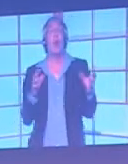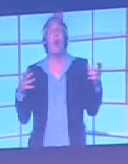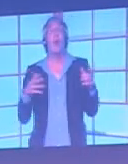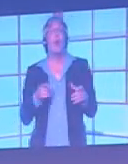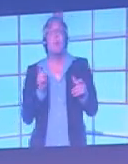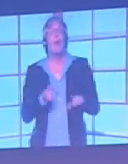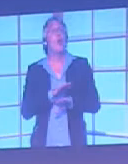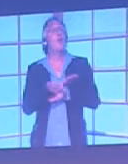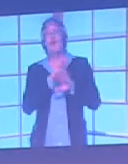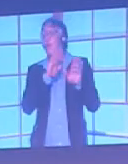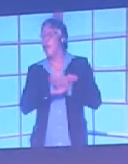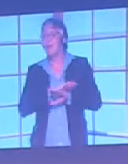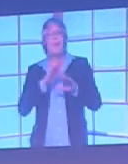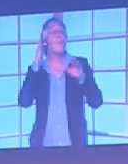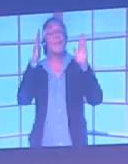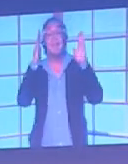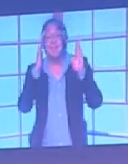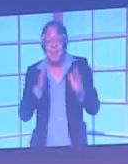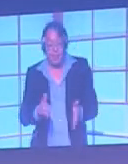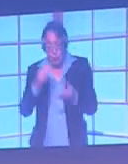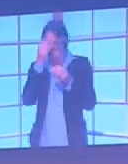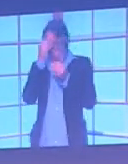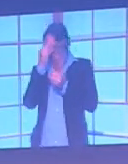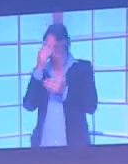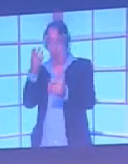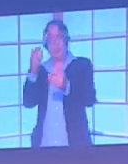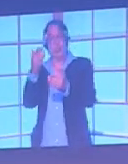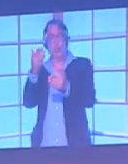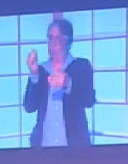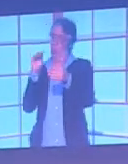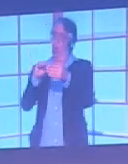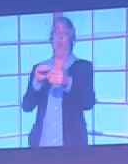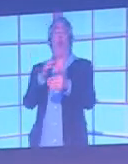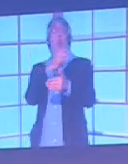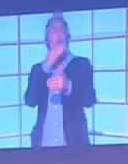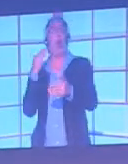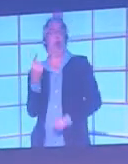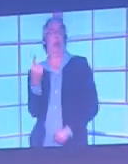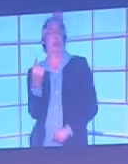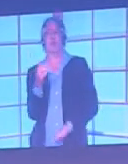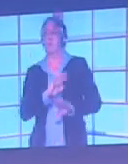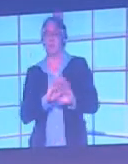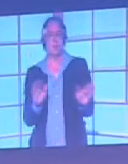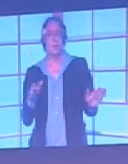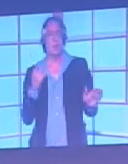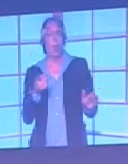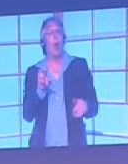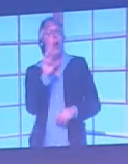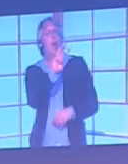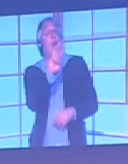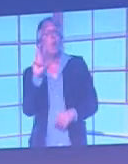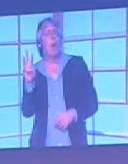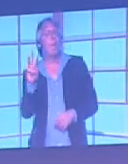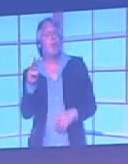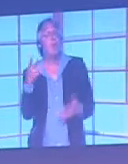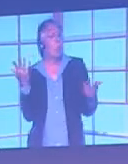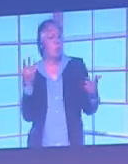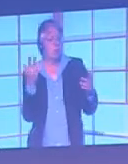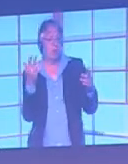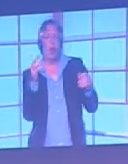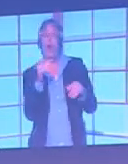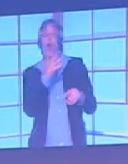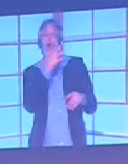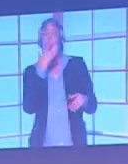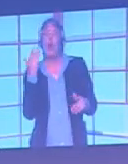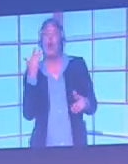convey information by colour alone. So, on club websites, what colour combinations are used? Because many combinations